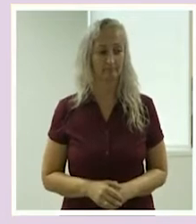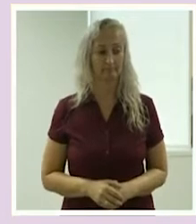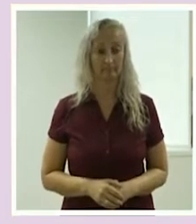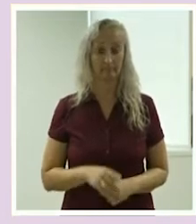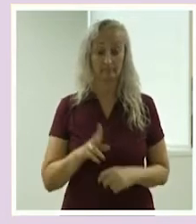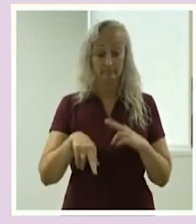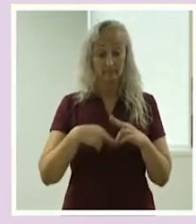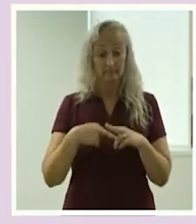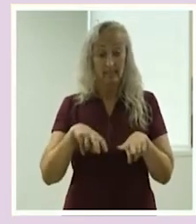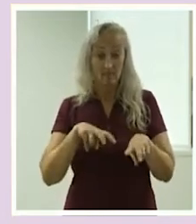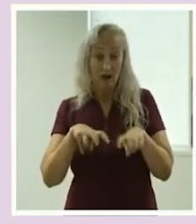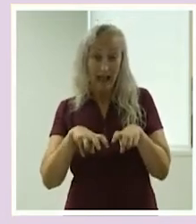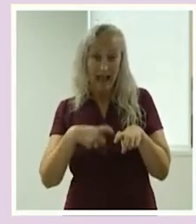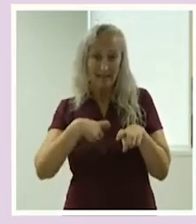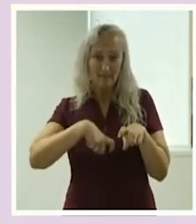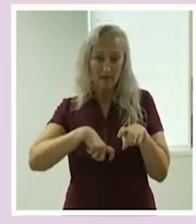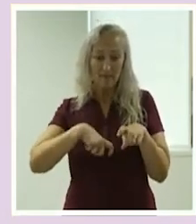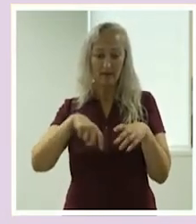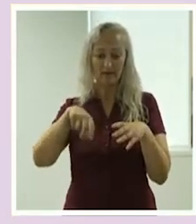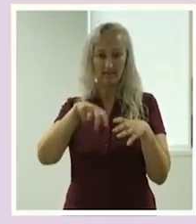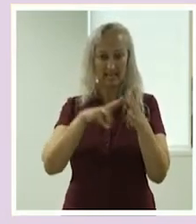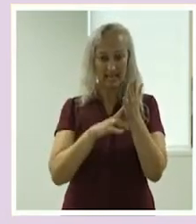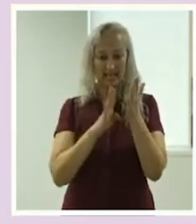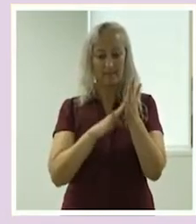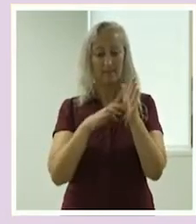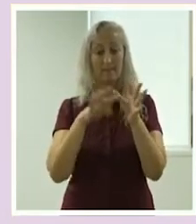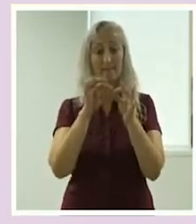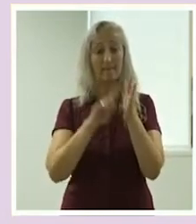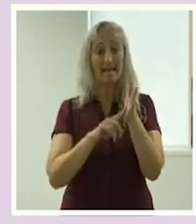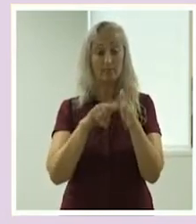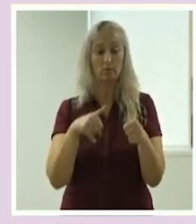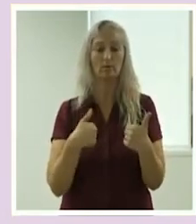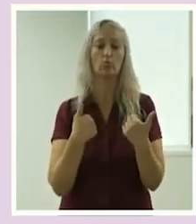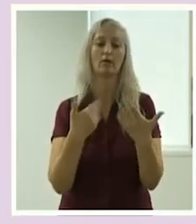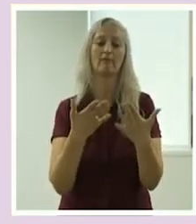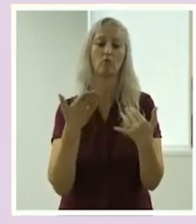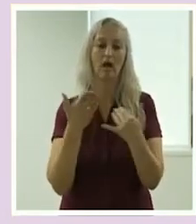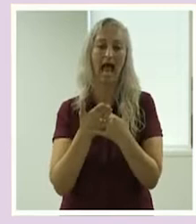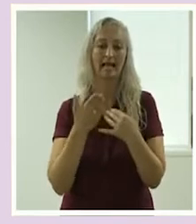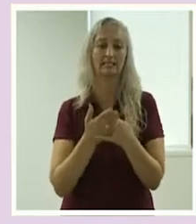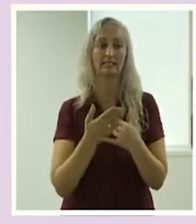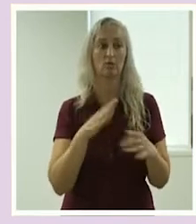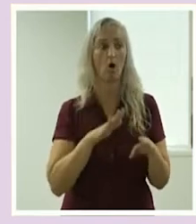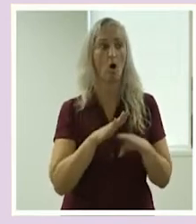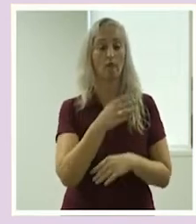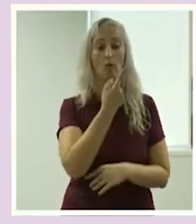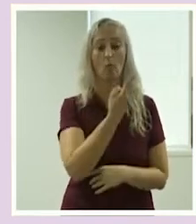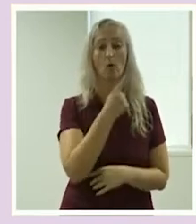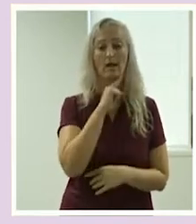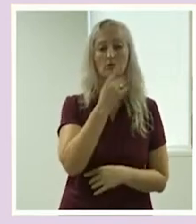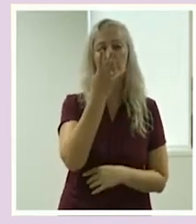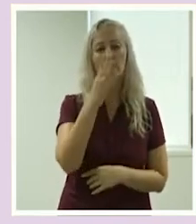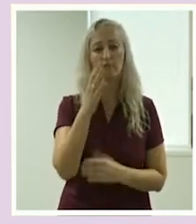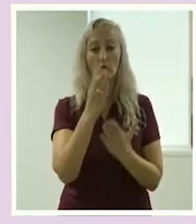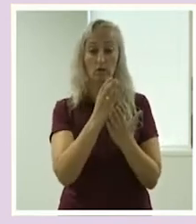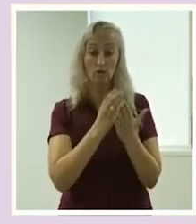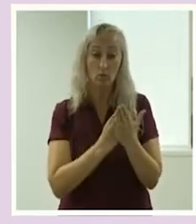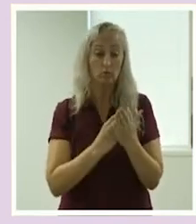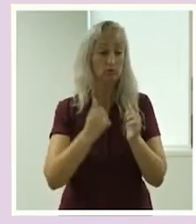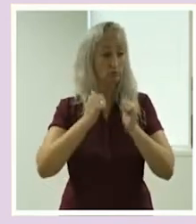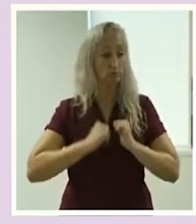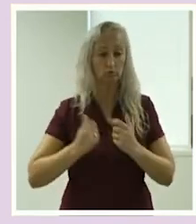community, that unlocks access to our online learning hub, which gives you access to more than 140 courses and training materials